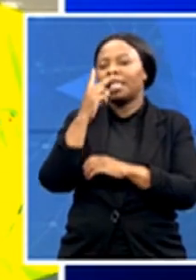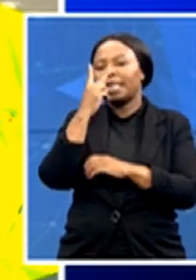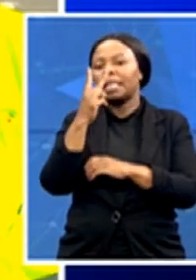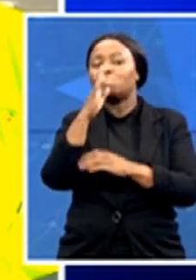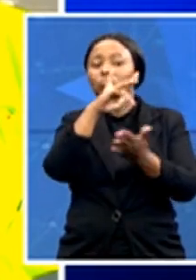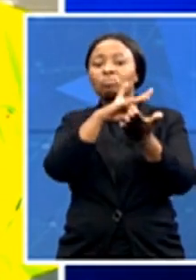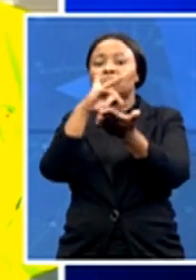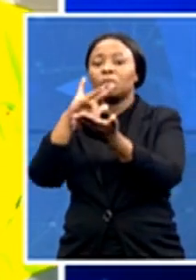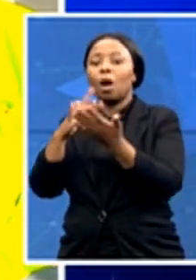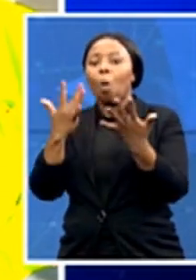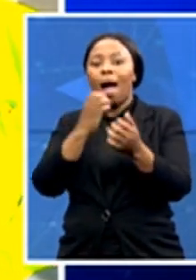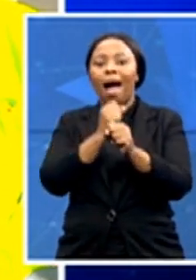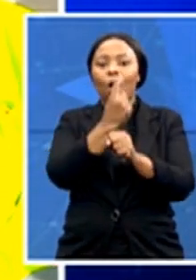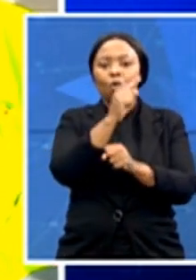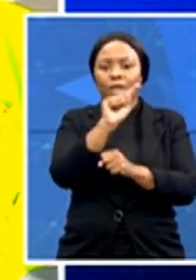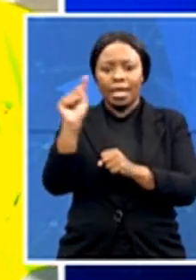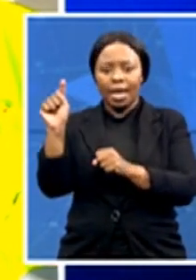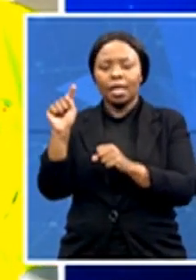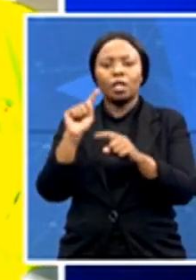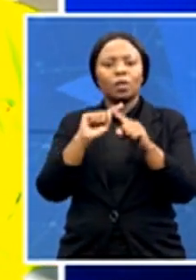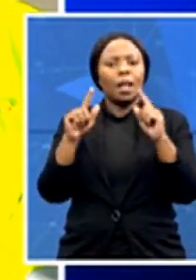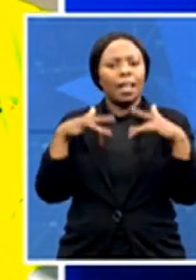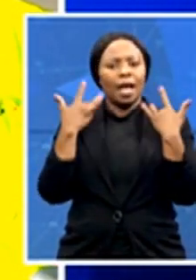Good morning to you. What are you witnessing there?